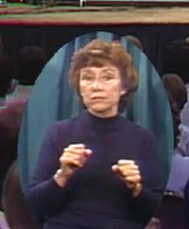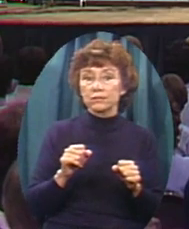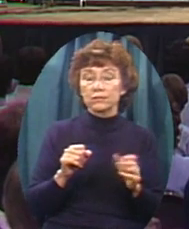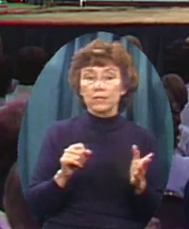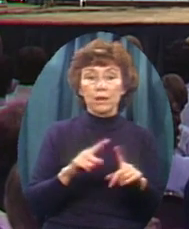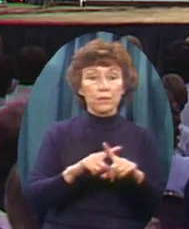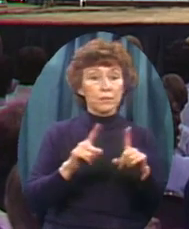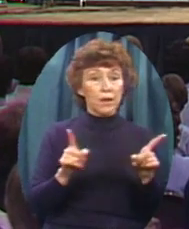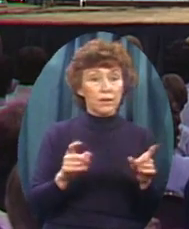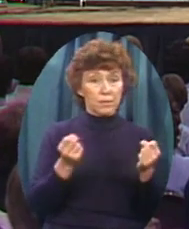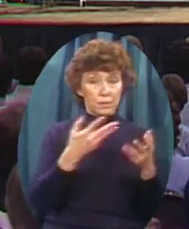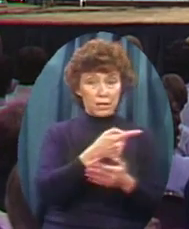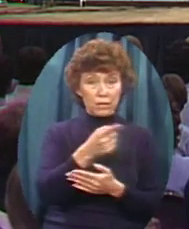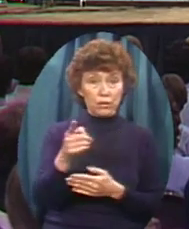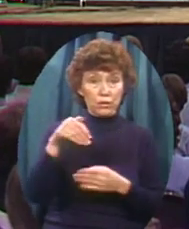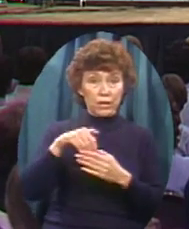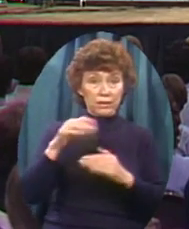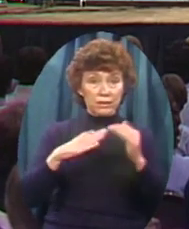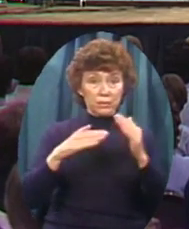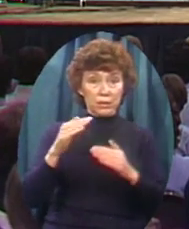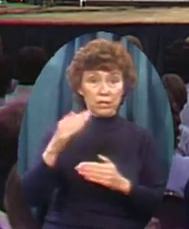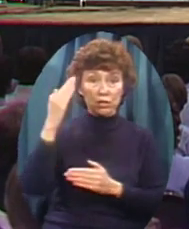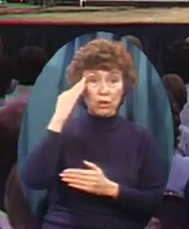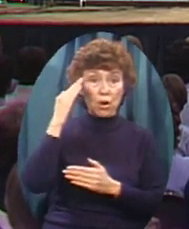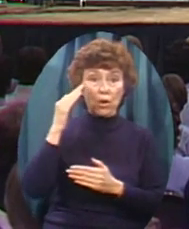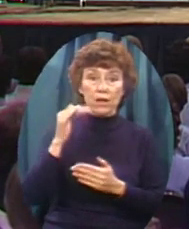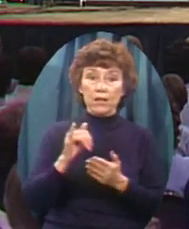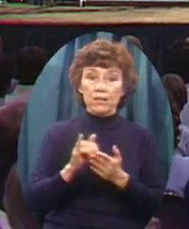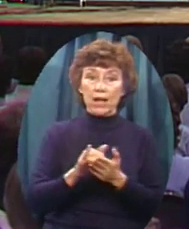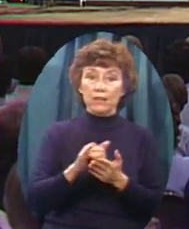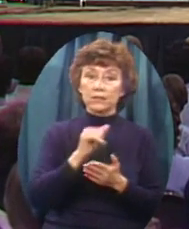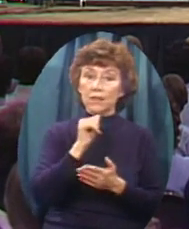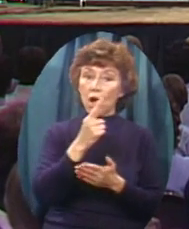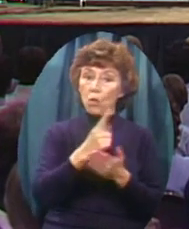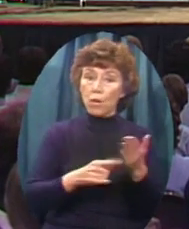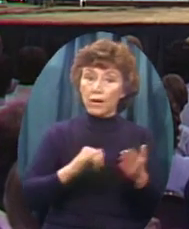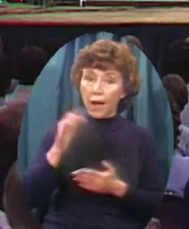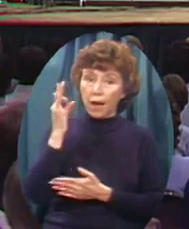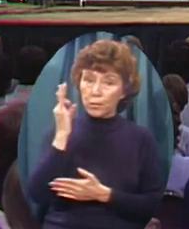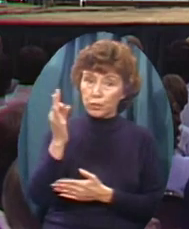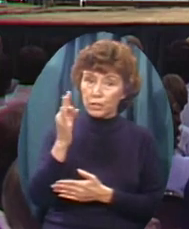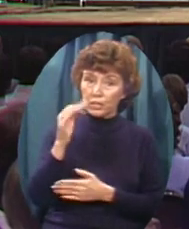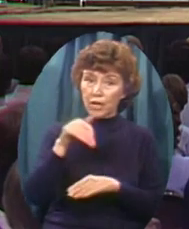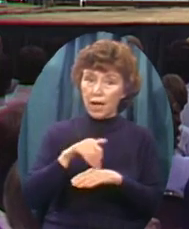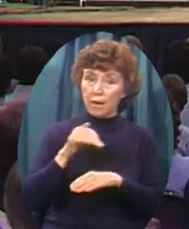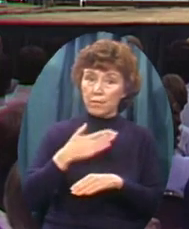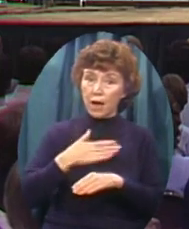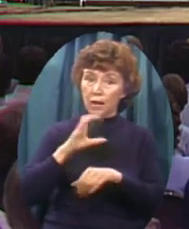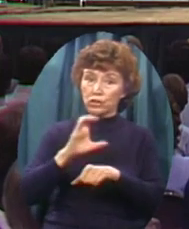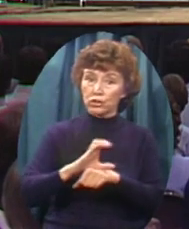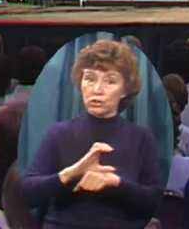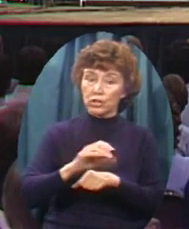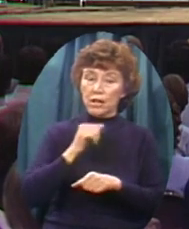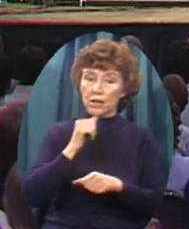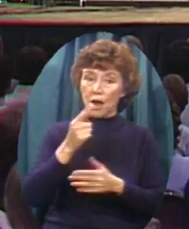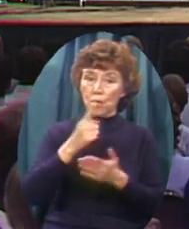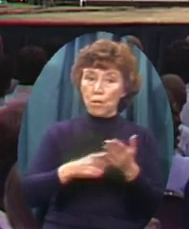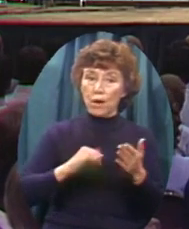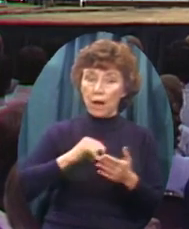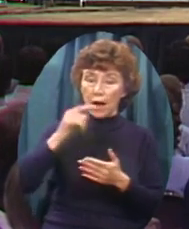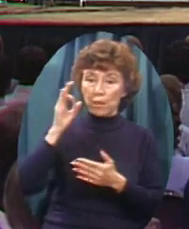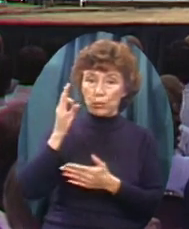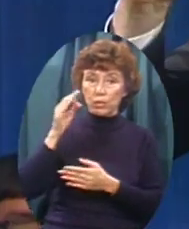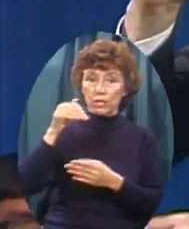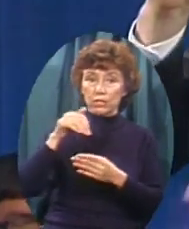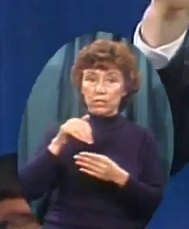today But a lot of you In this building Know that's not what I preach At Thomas Road Baptist Church And that's not what I preach On the old time gospel hour And you'd lose confidence In